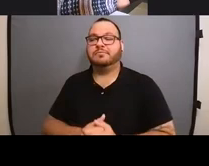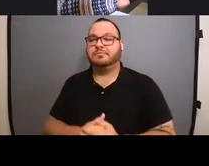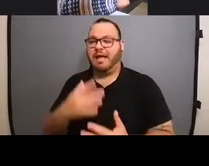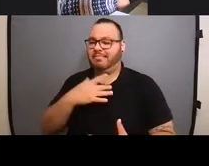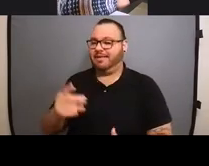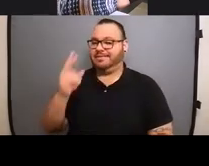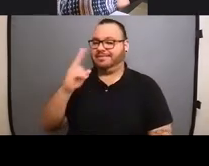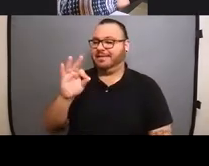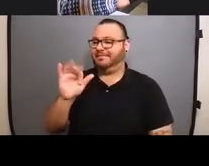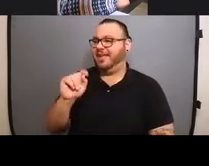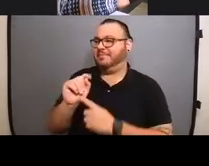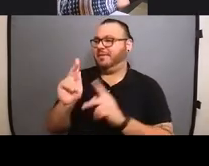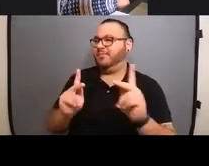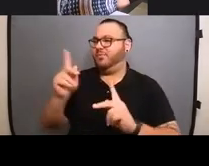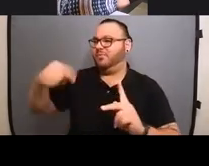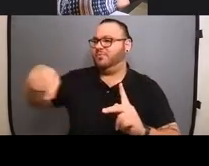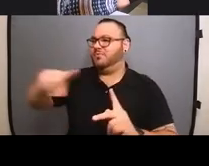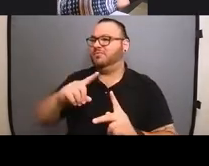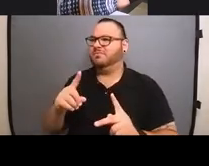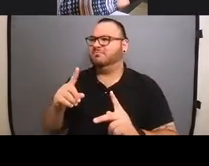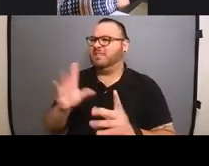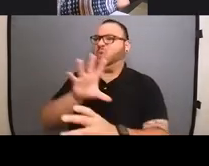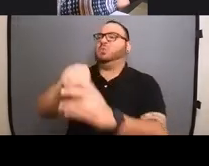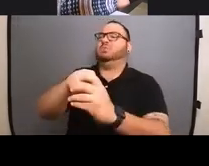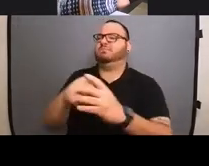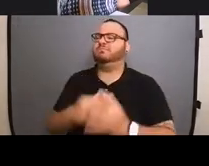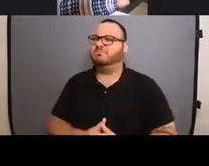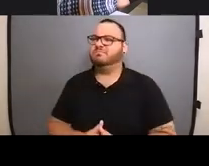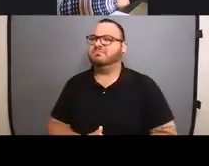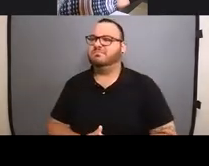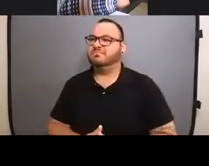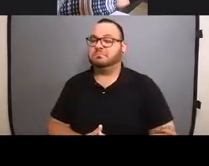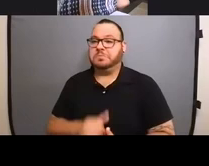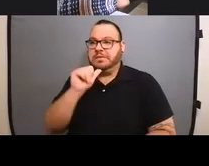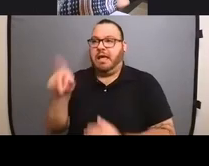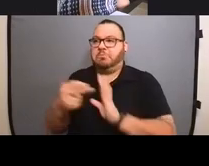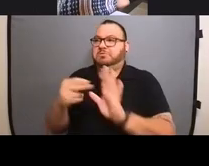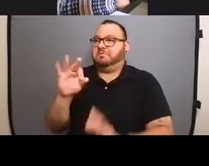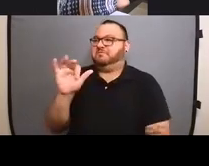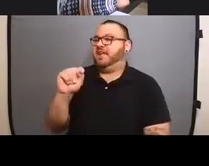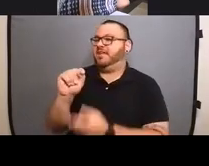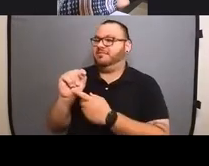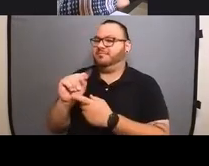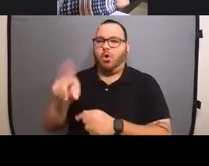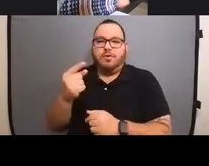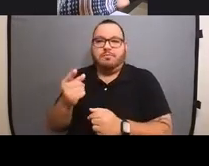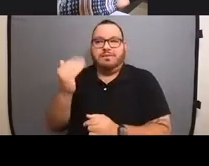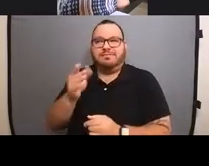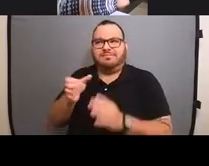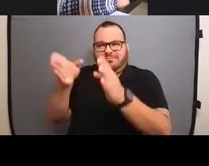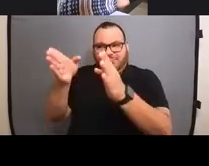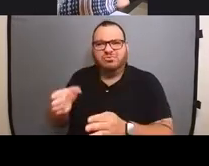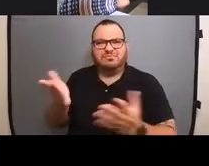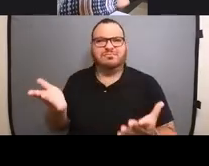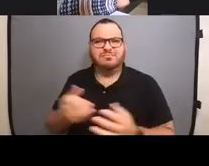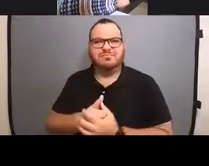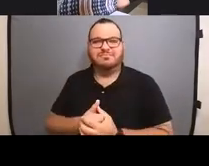included, um, not because they're fat, but just because they're a person, you know, and it's like that